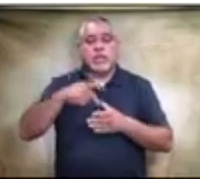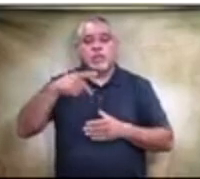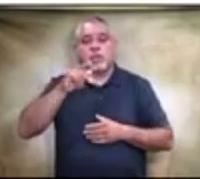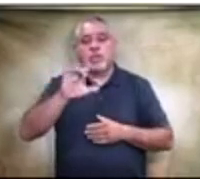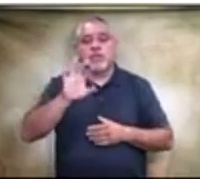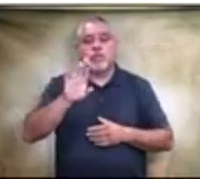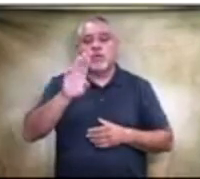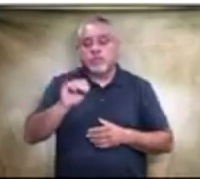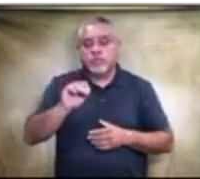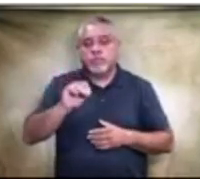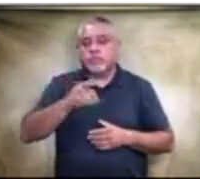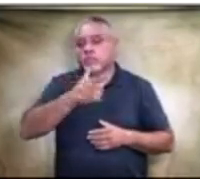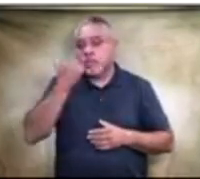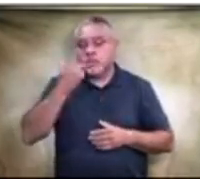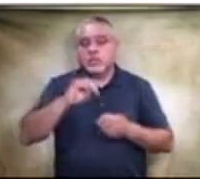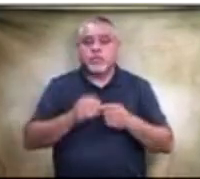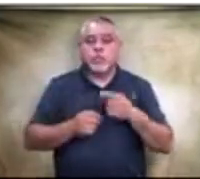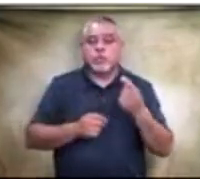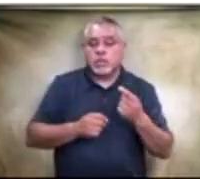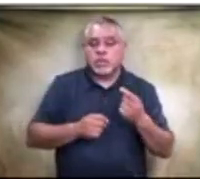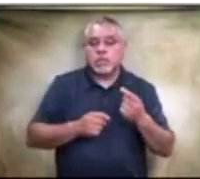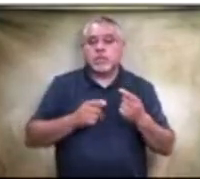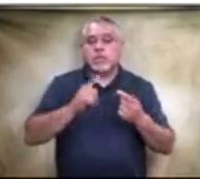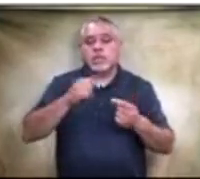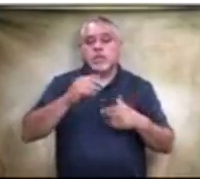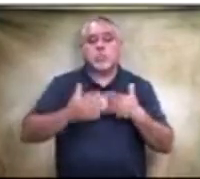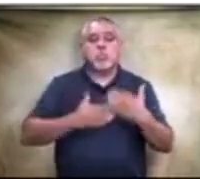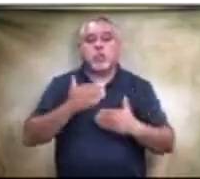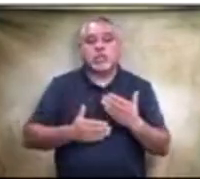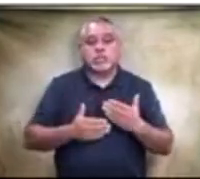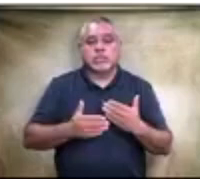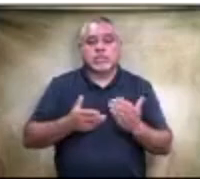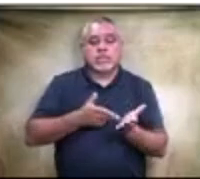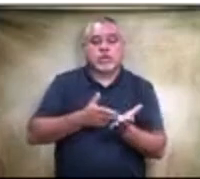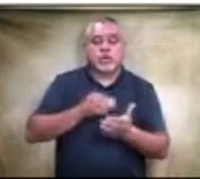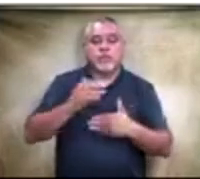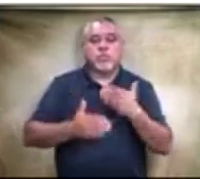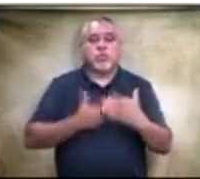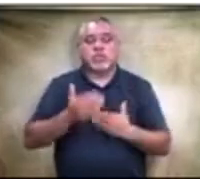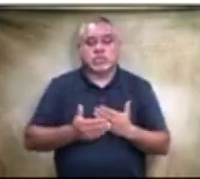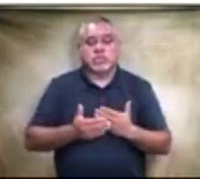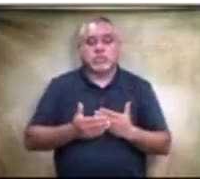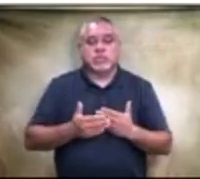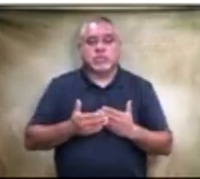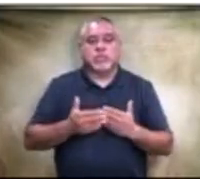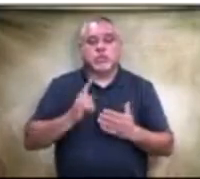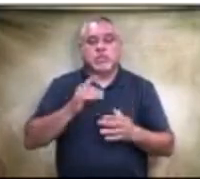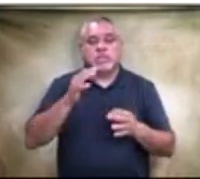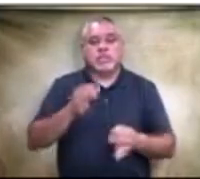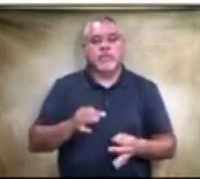because number one, The process, the integrity of the process would be definitely tainted